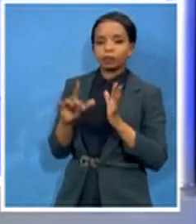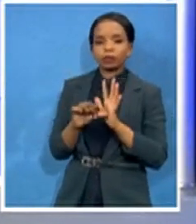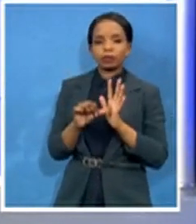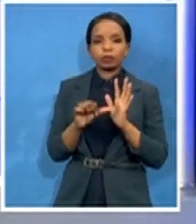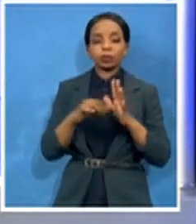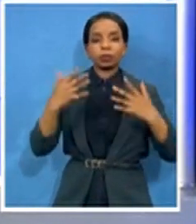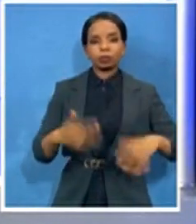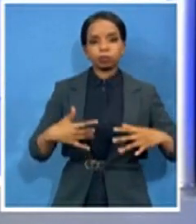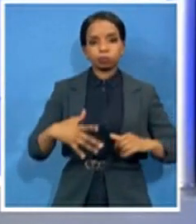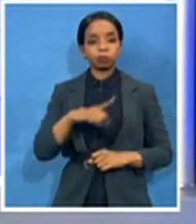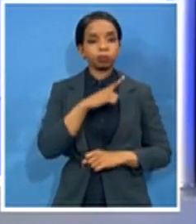conversations around COVID-19.